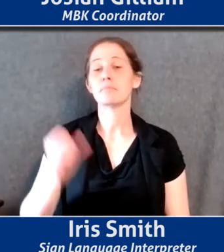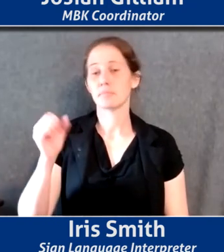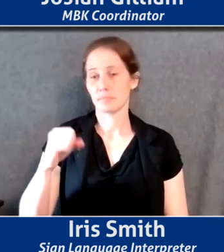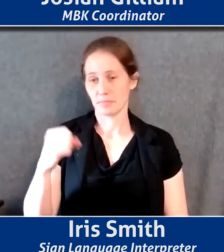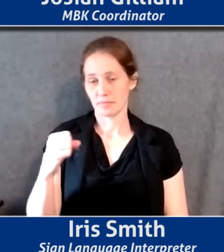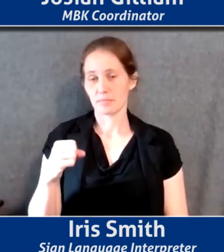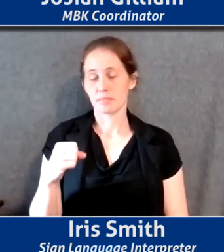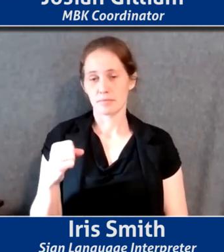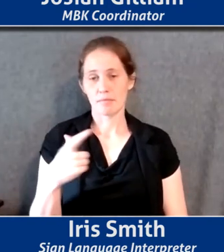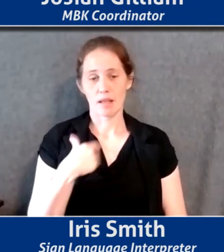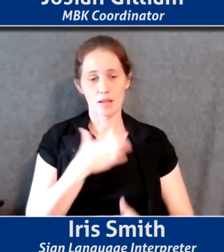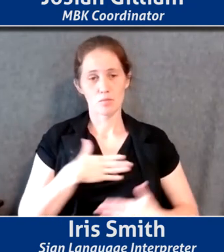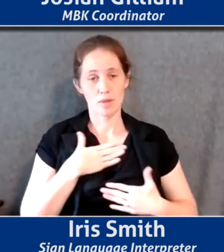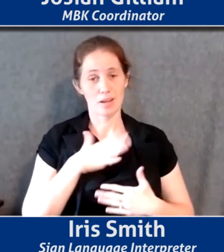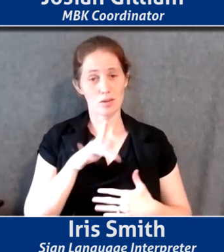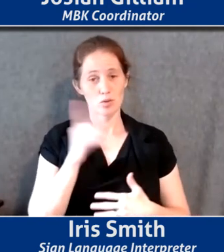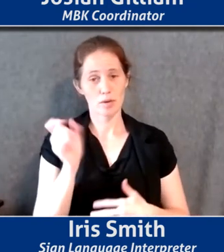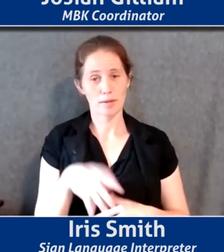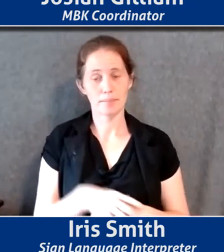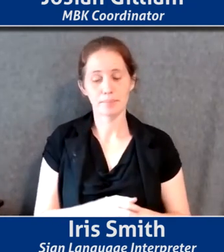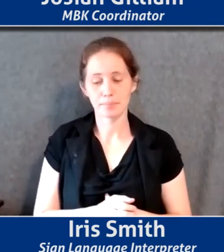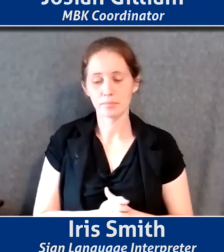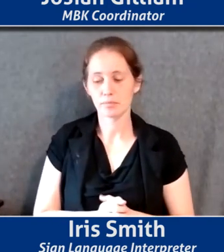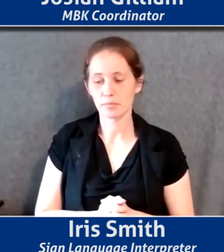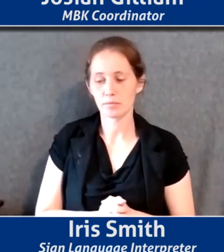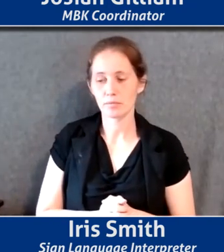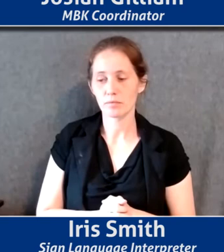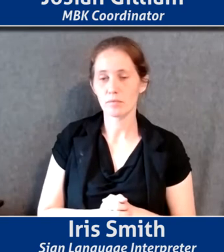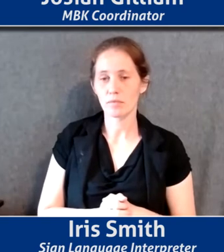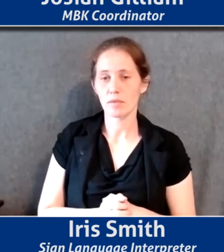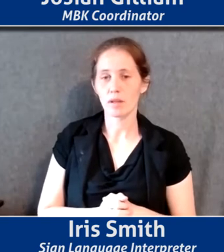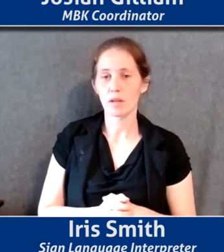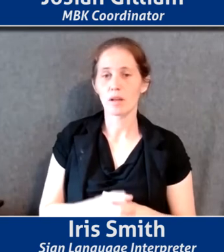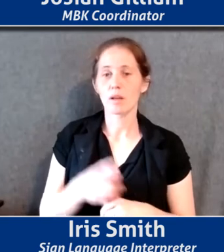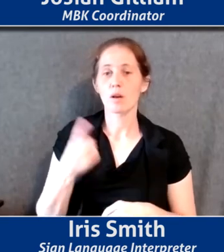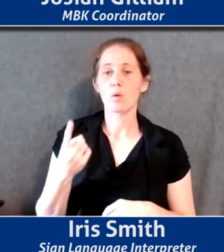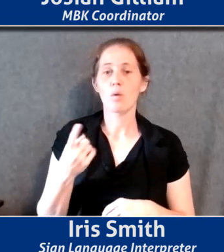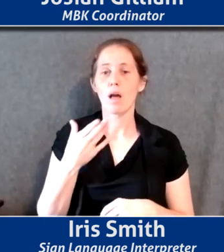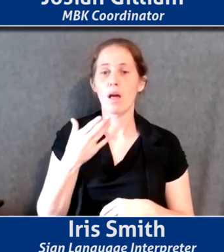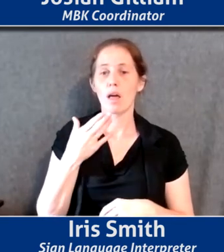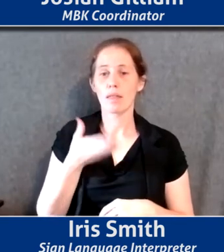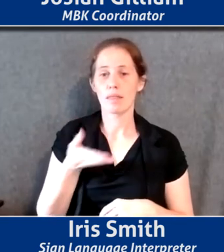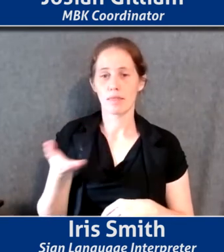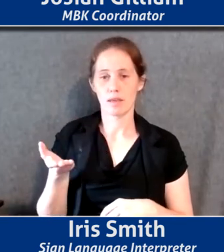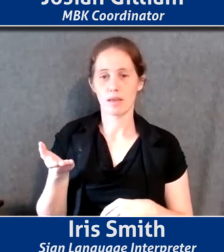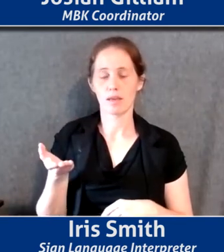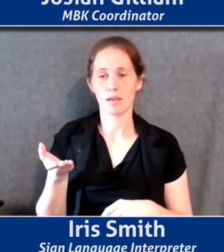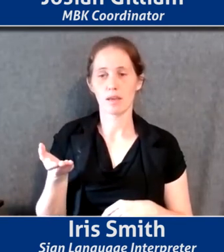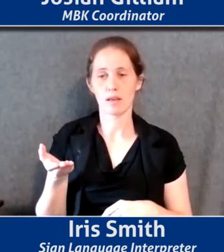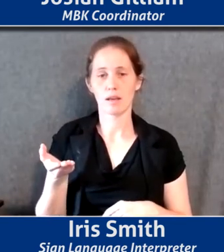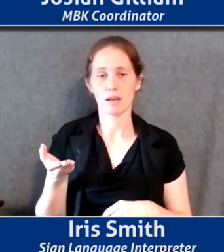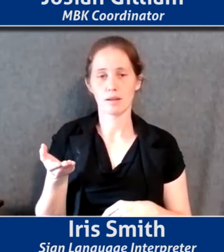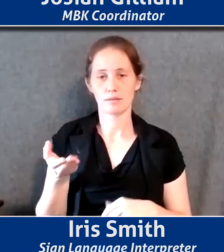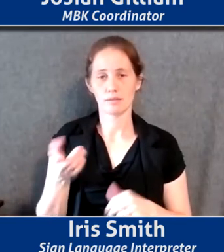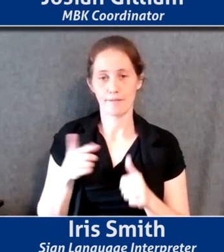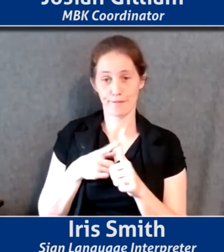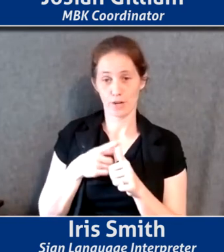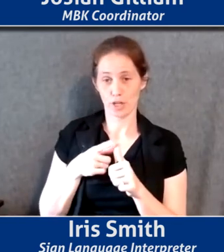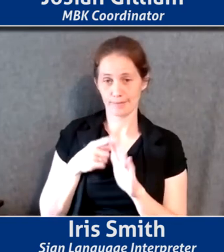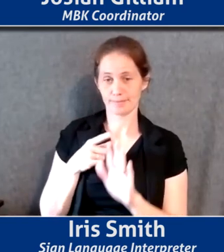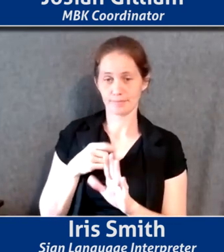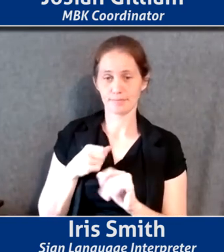and, and I appreciate the question. I think, um, one thing, uh, to say first and foremost